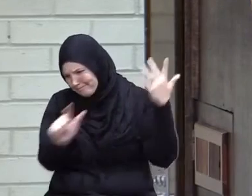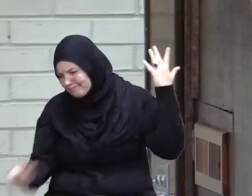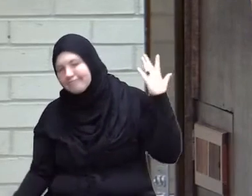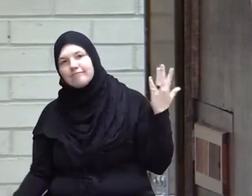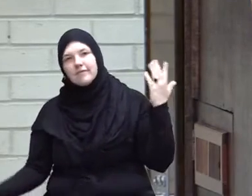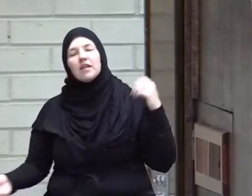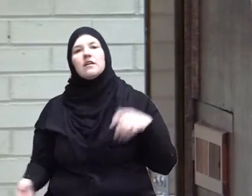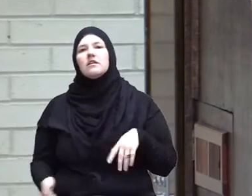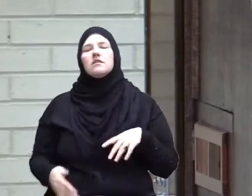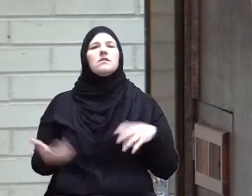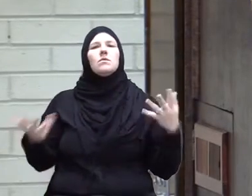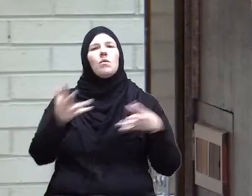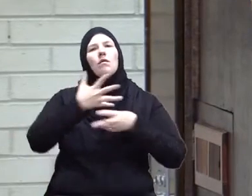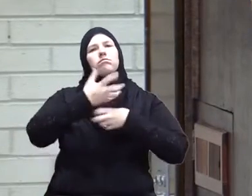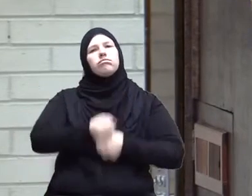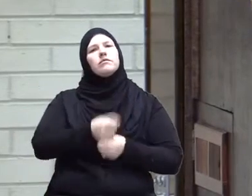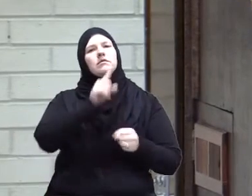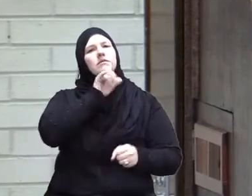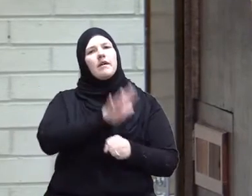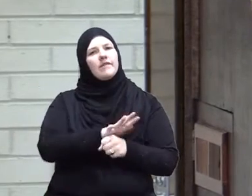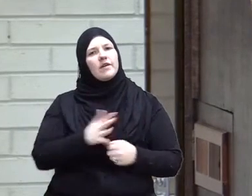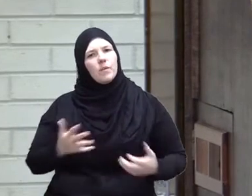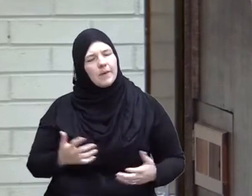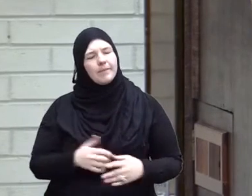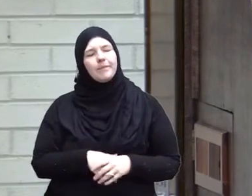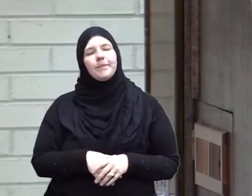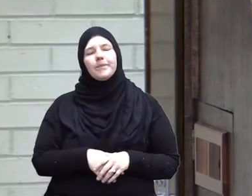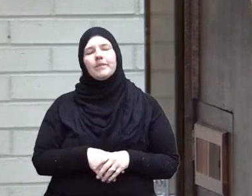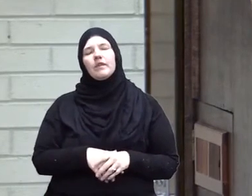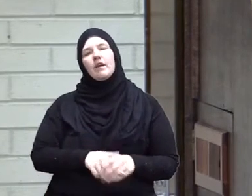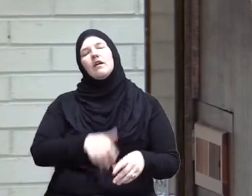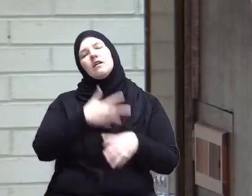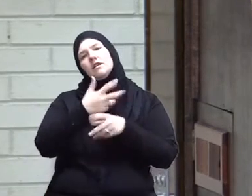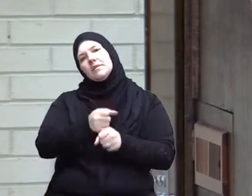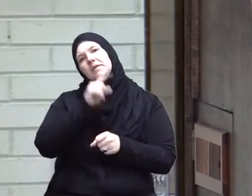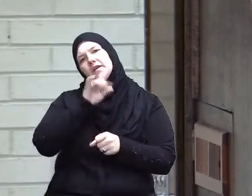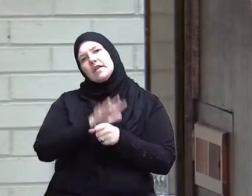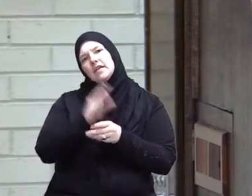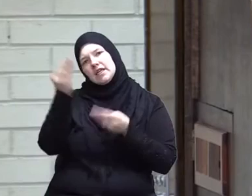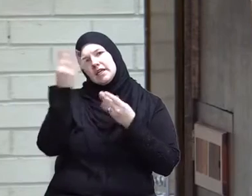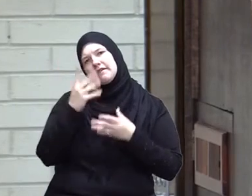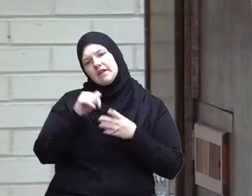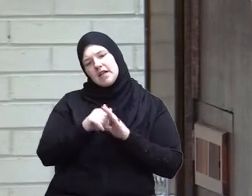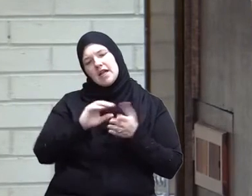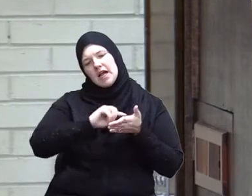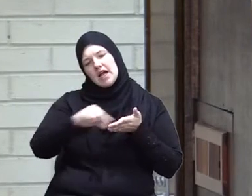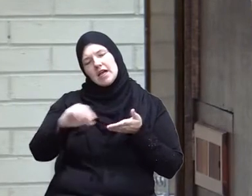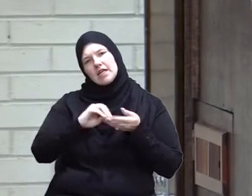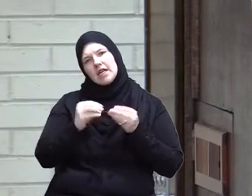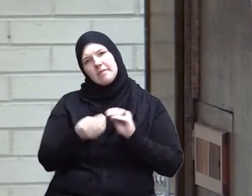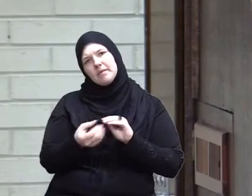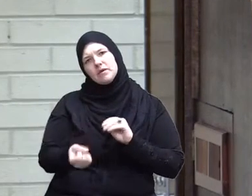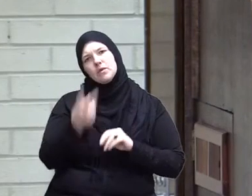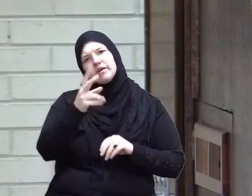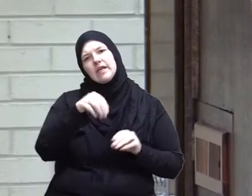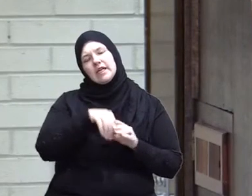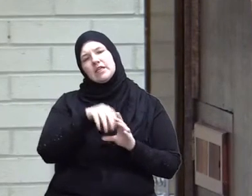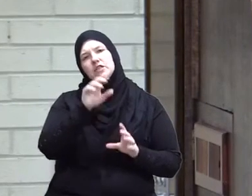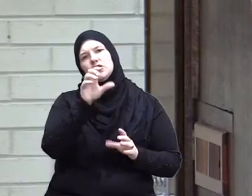so what is the summary of the covenant the summary of the covenant is given to us in ayah number 12 in surah al-ma'idah